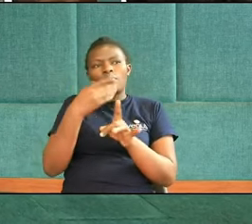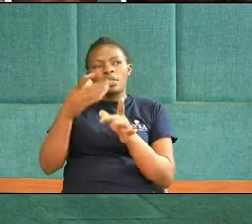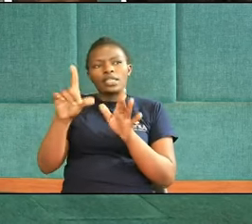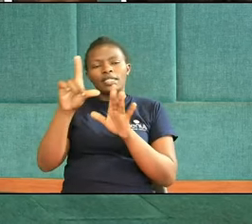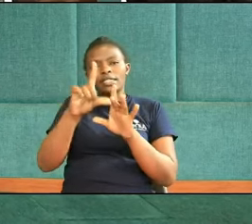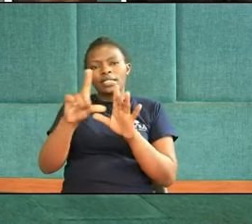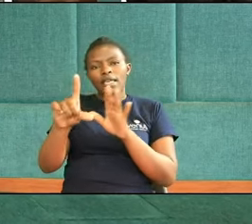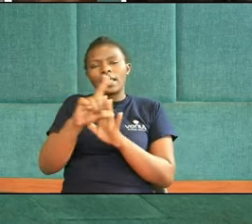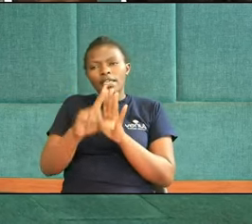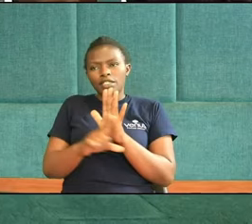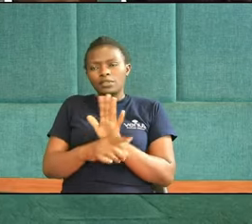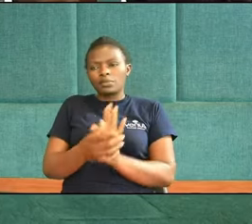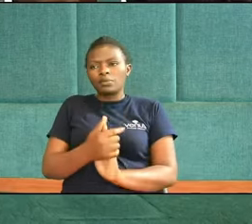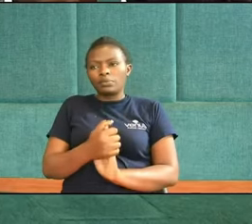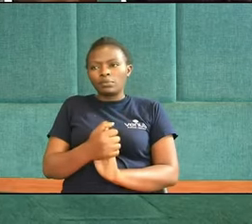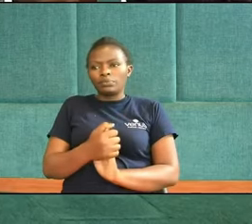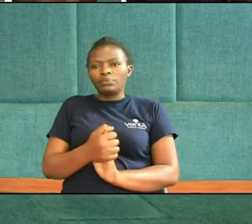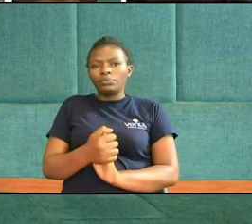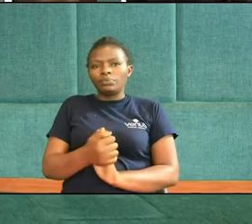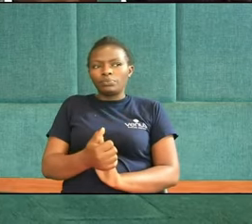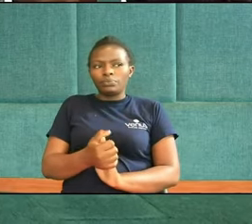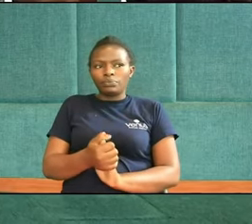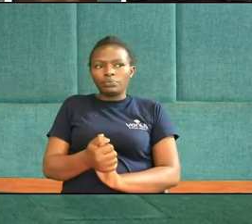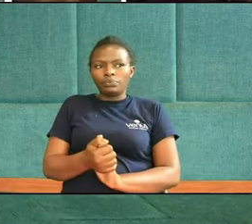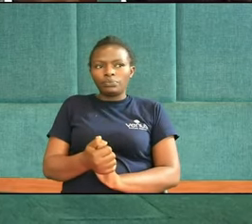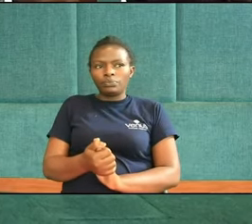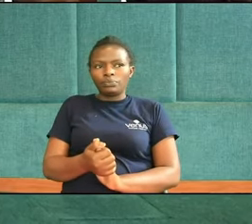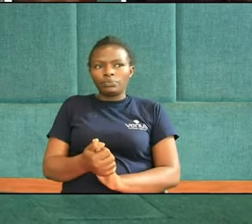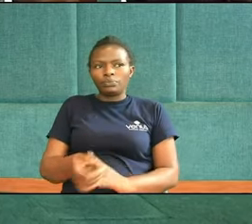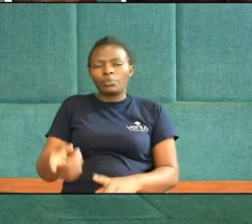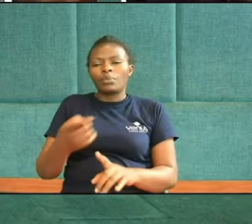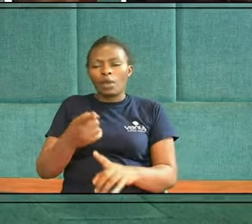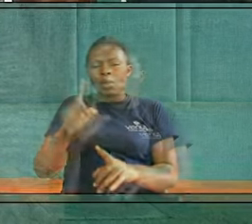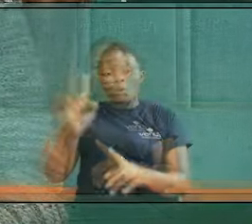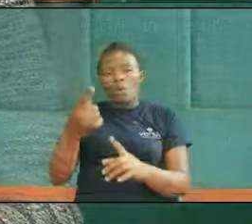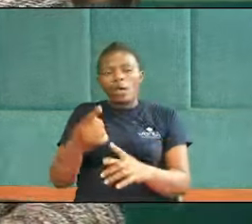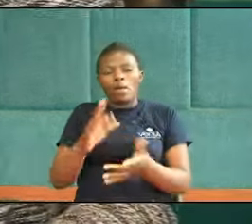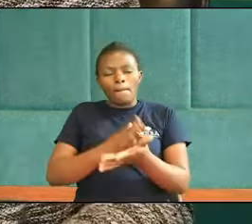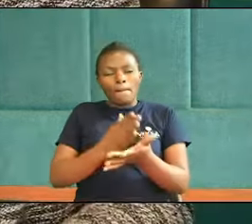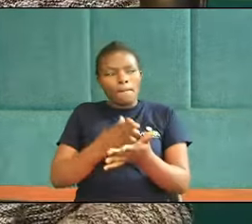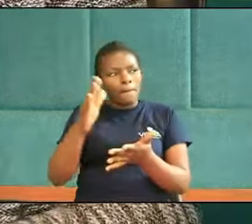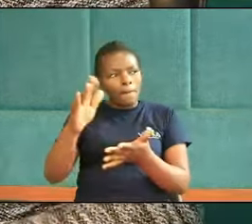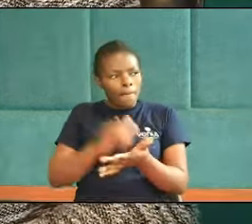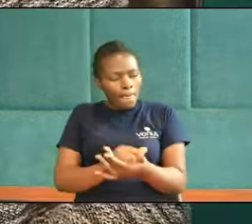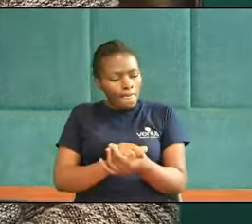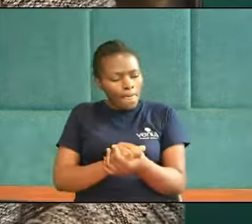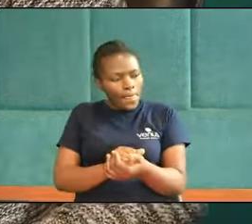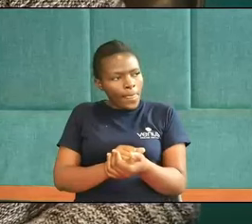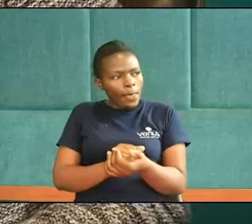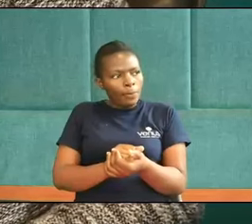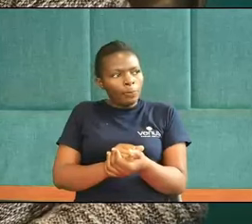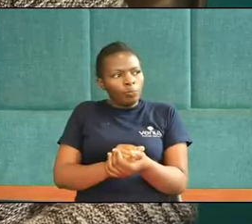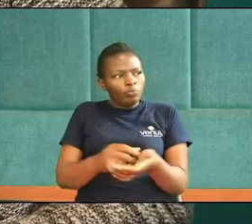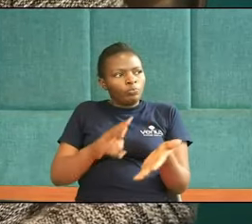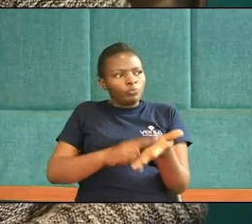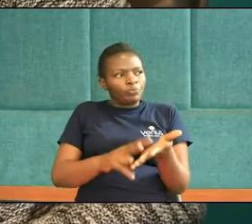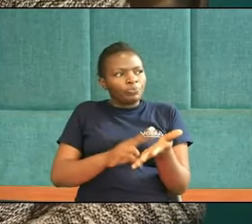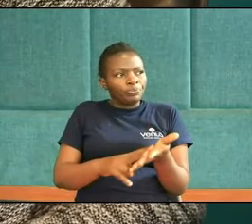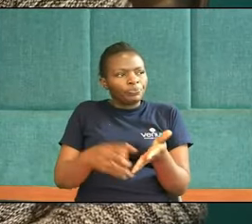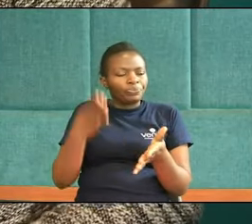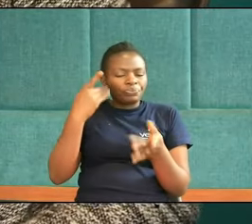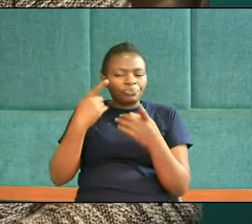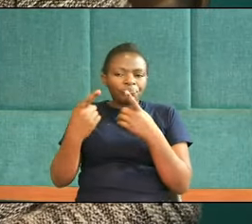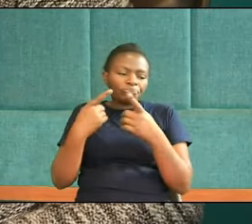away Okay So what I've learned From this lesson Is from one of the punchlines That The verse that I That was